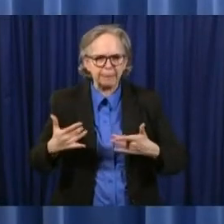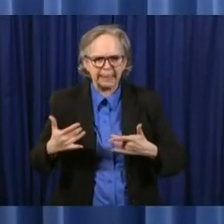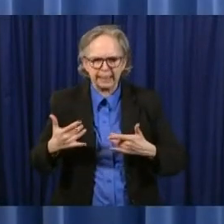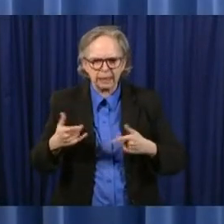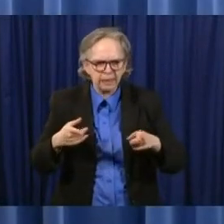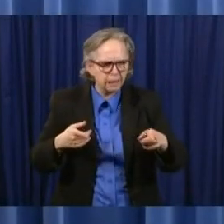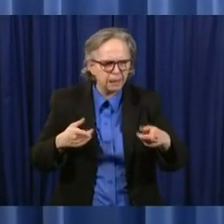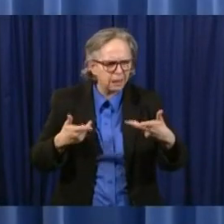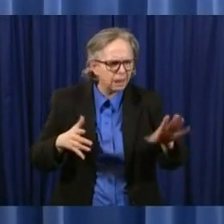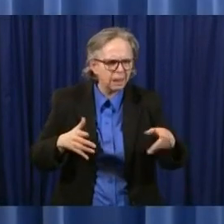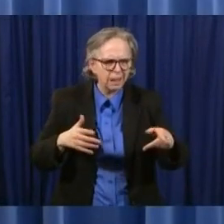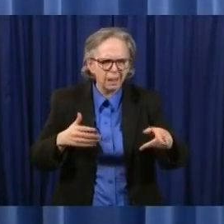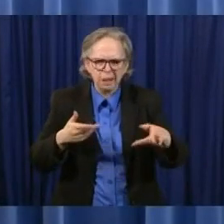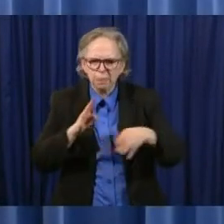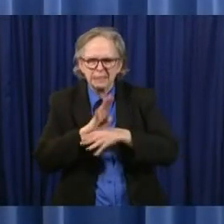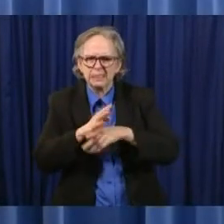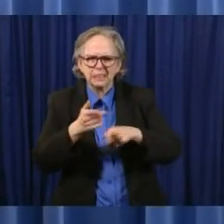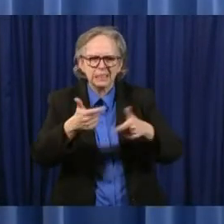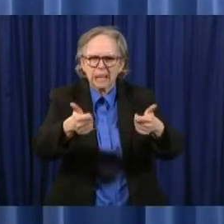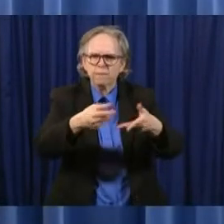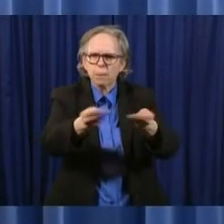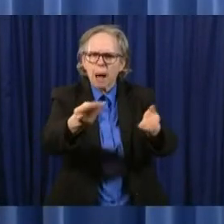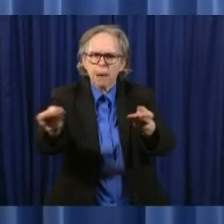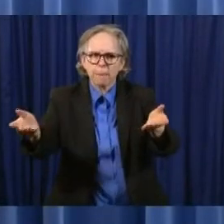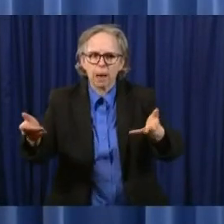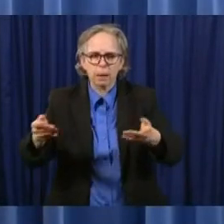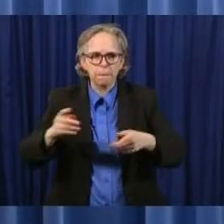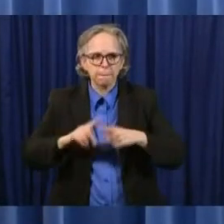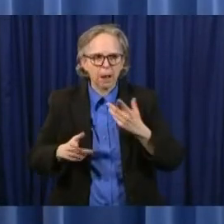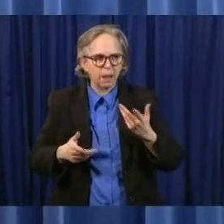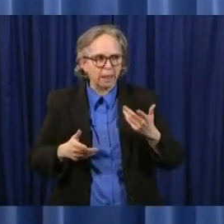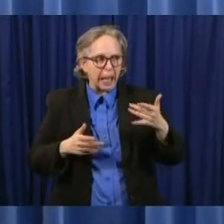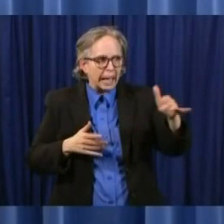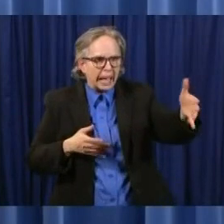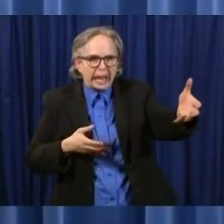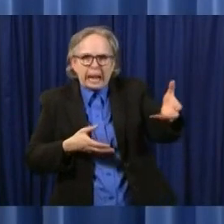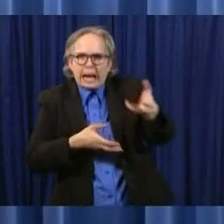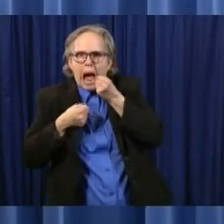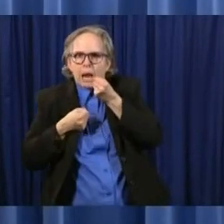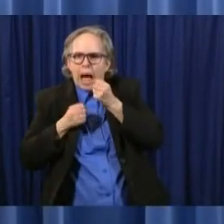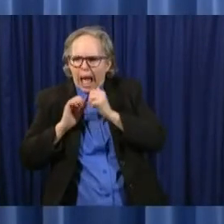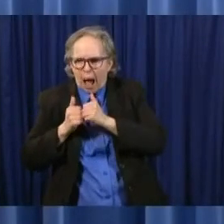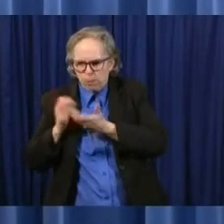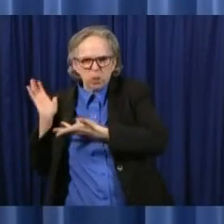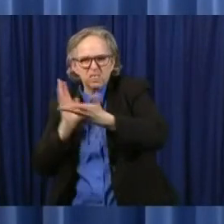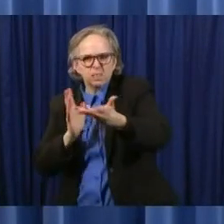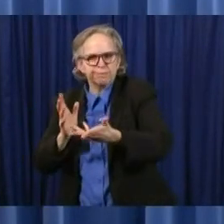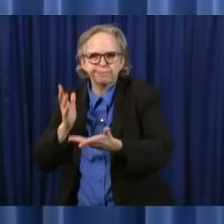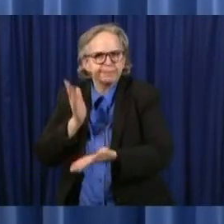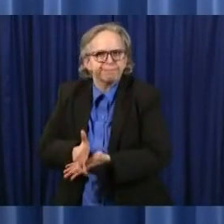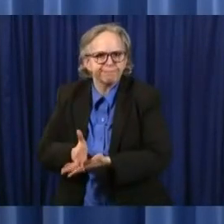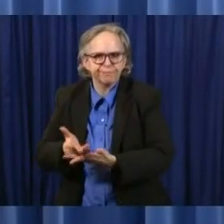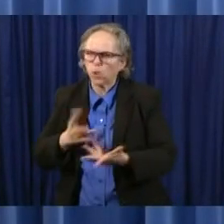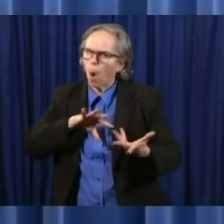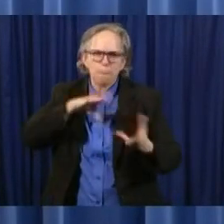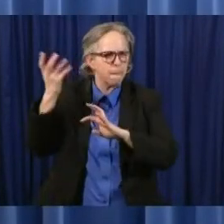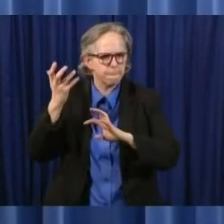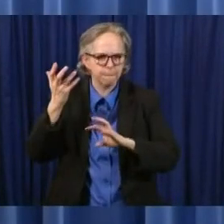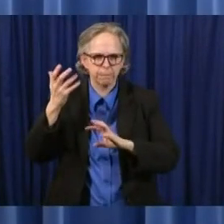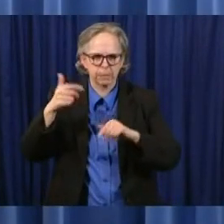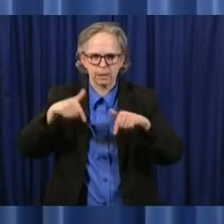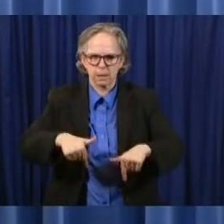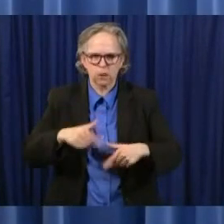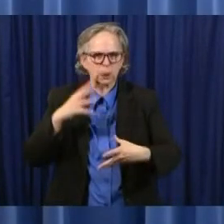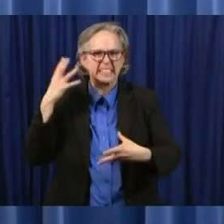but the supply lines are messed up and and we we understand that and so we're trying to do anything that we can to to